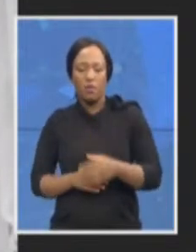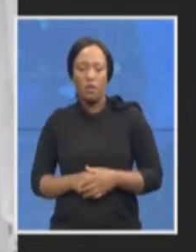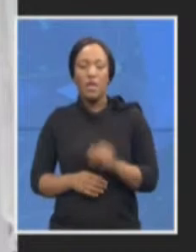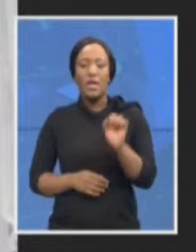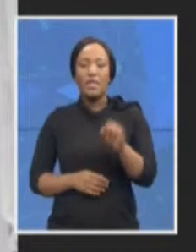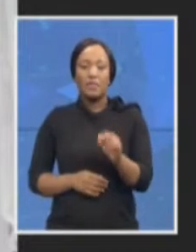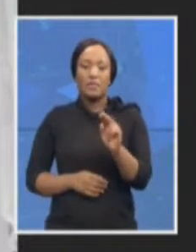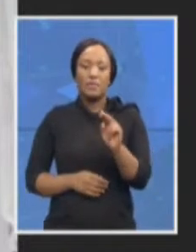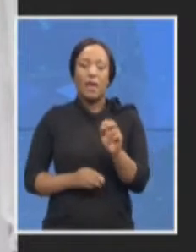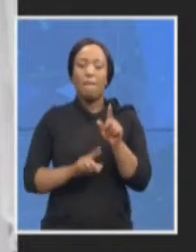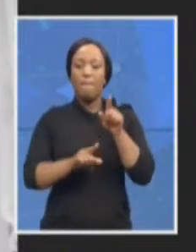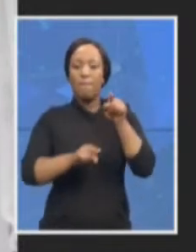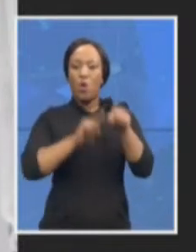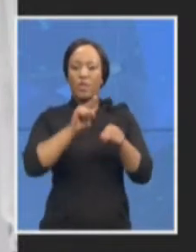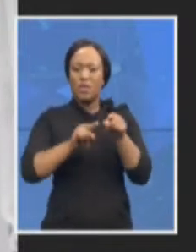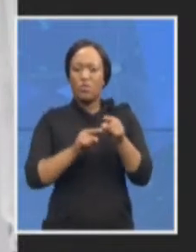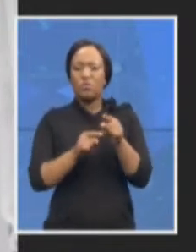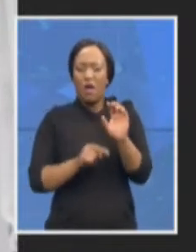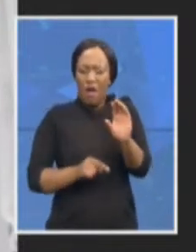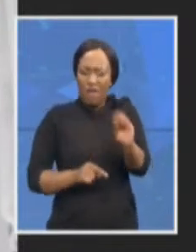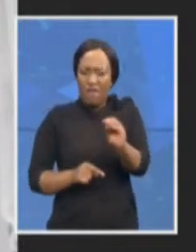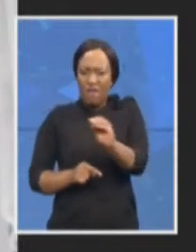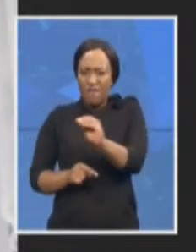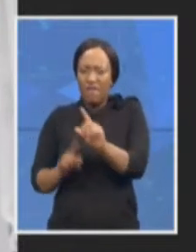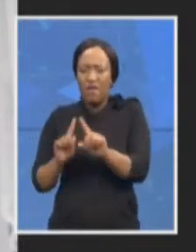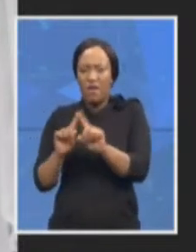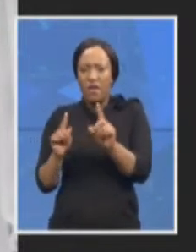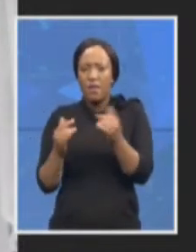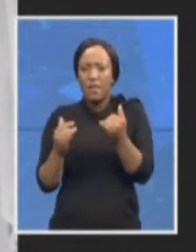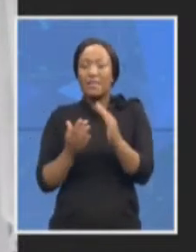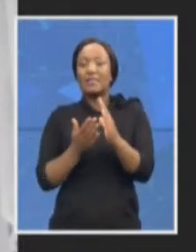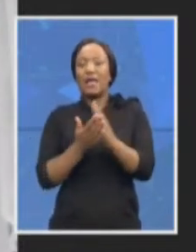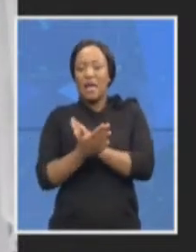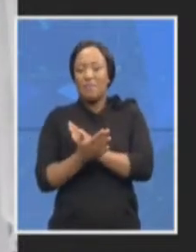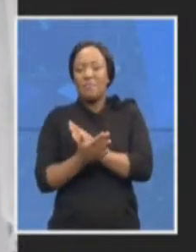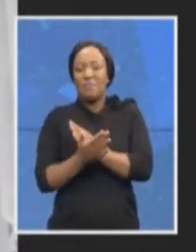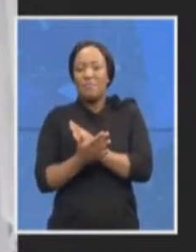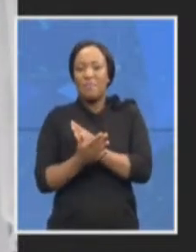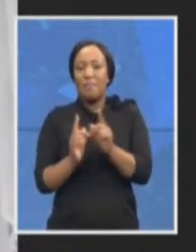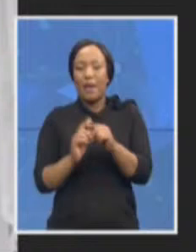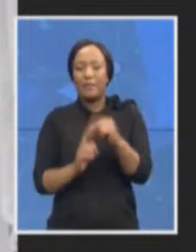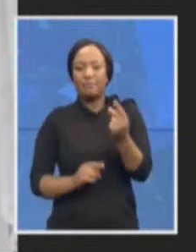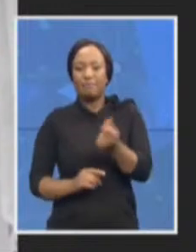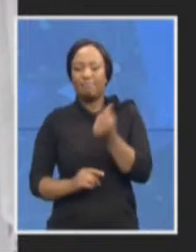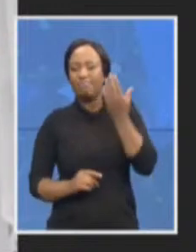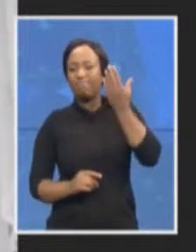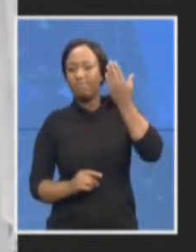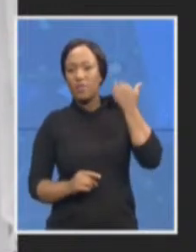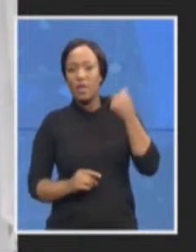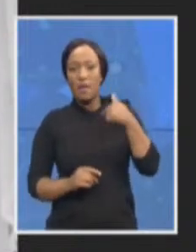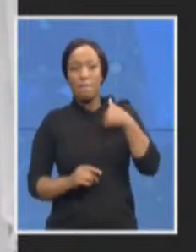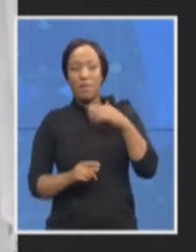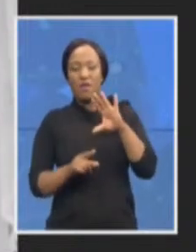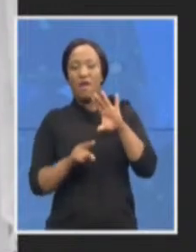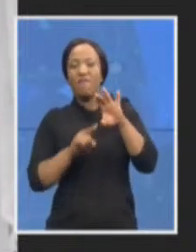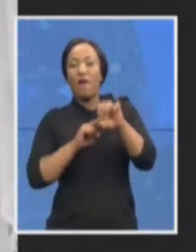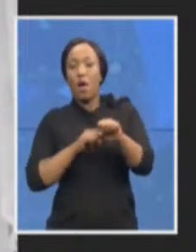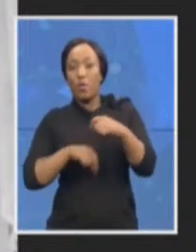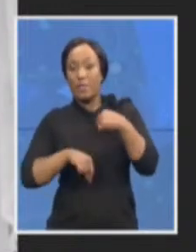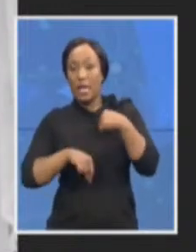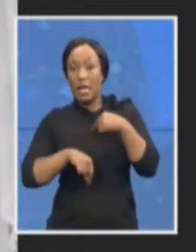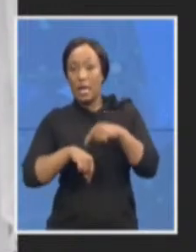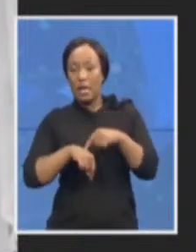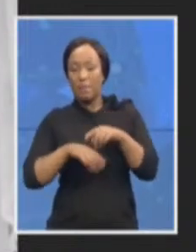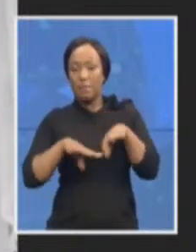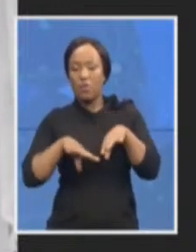prosecutors but regrettably in the past what I found when I took office is that the less serious cases were being dealt within